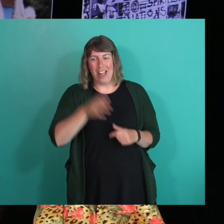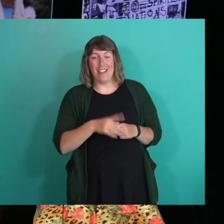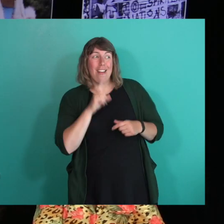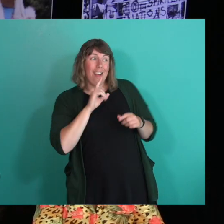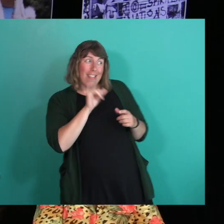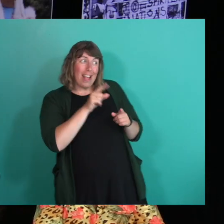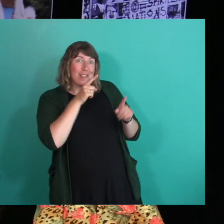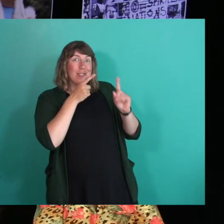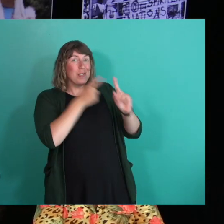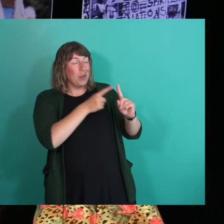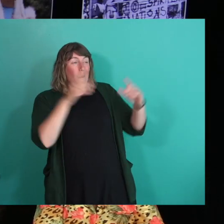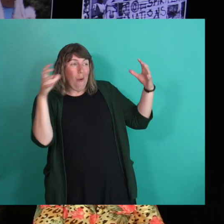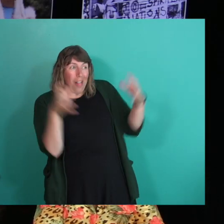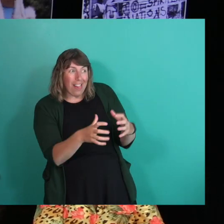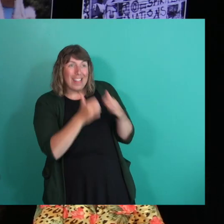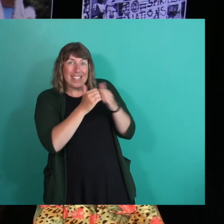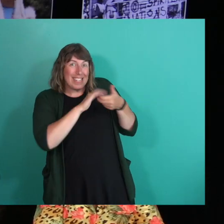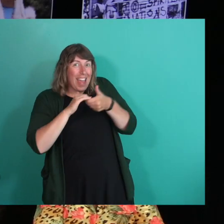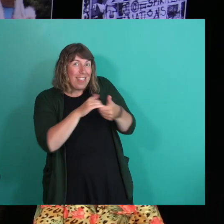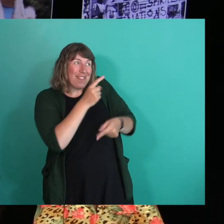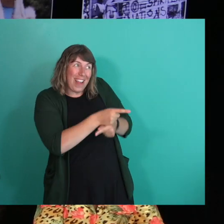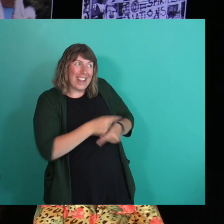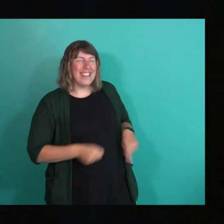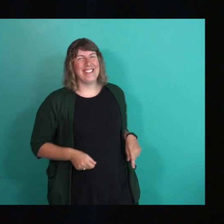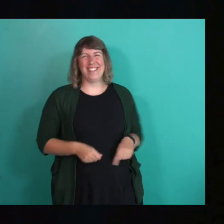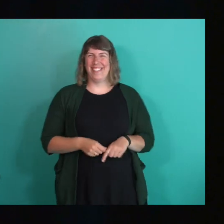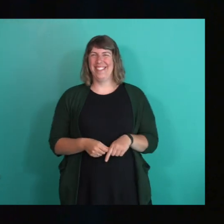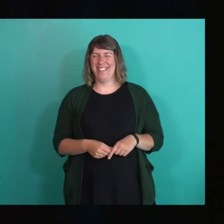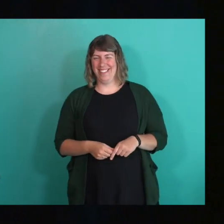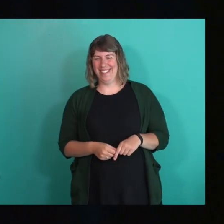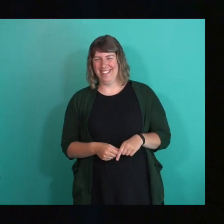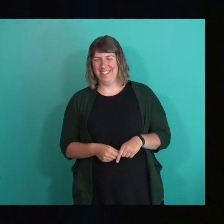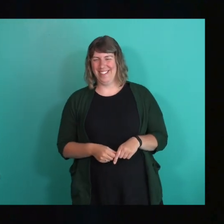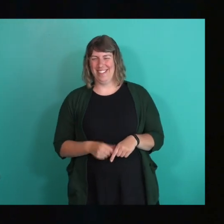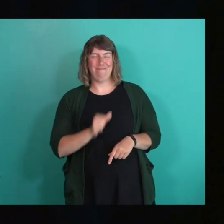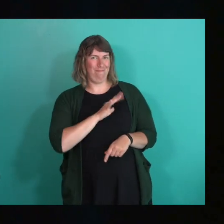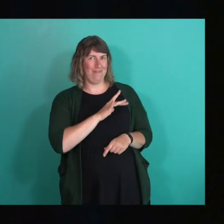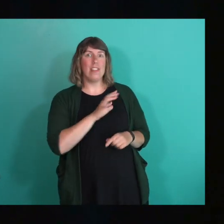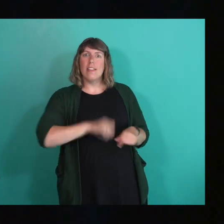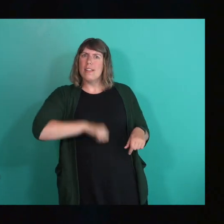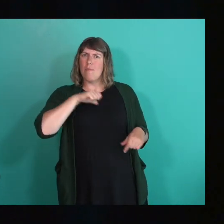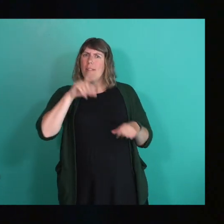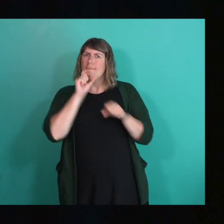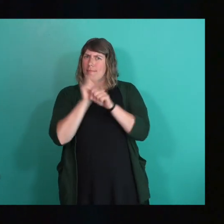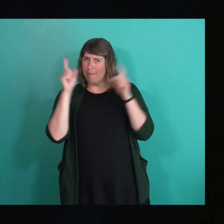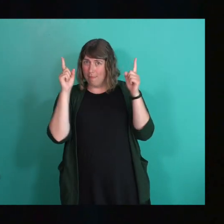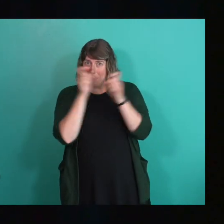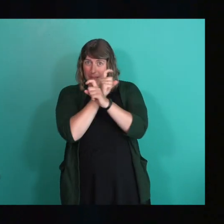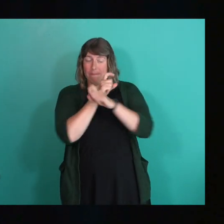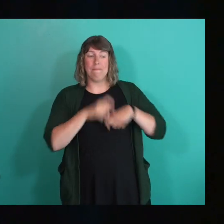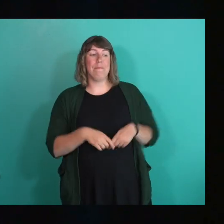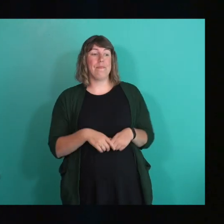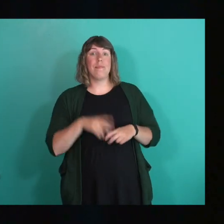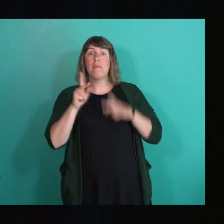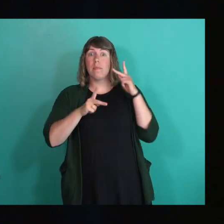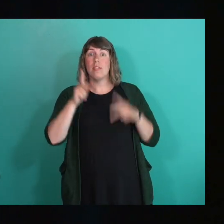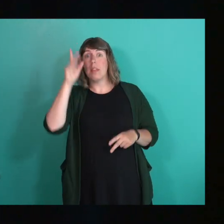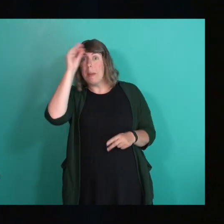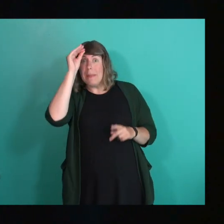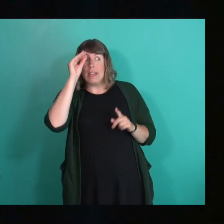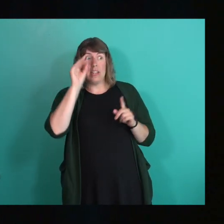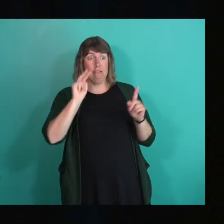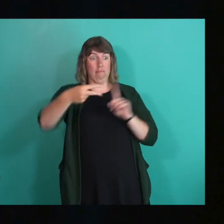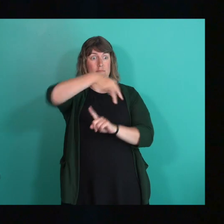together. So great. I know Pride is complicated, and people's opinions of Pride